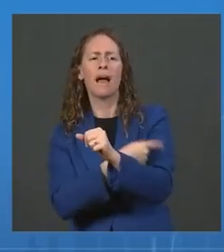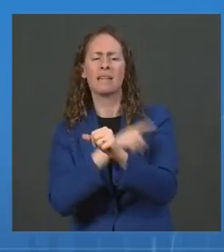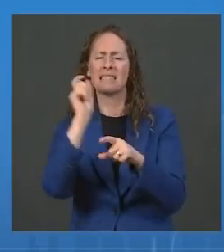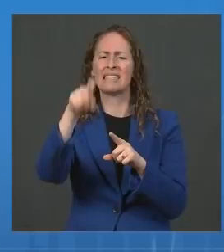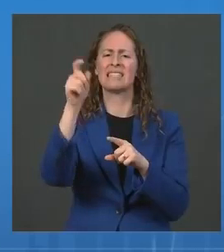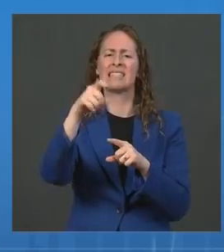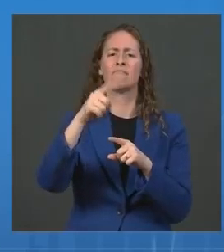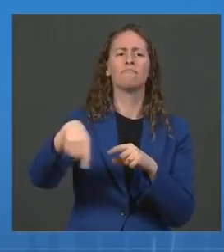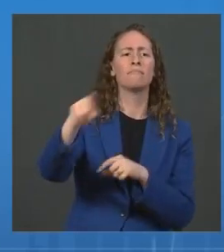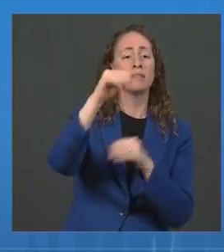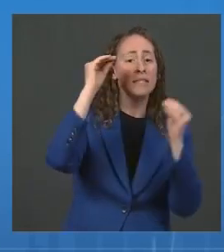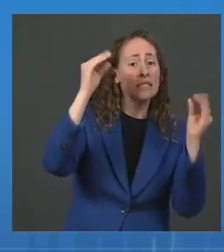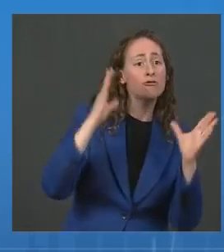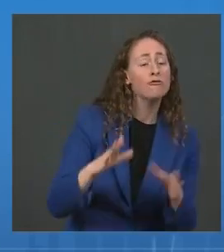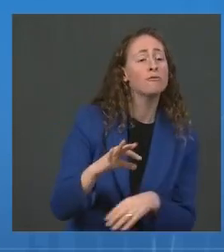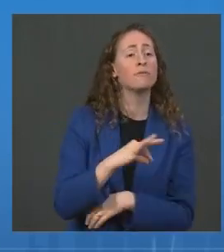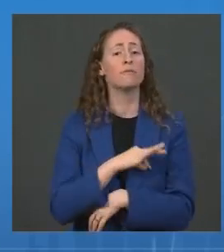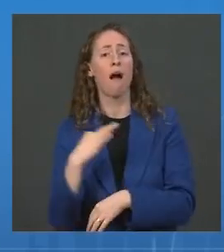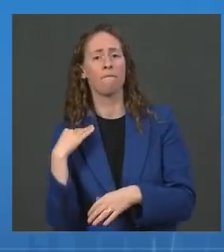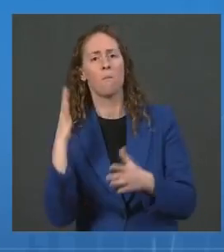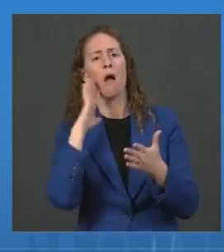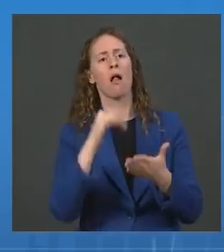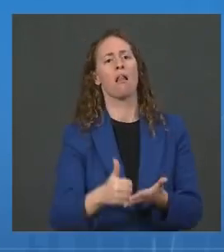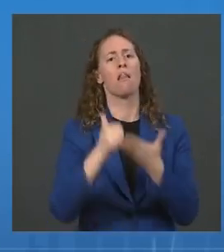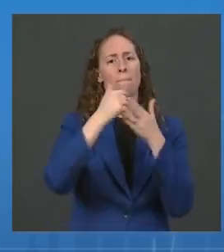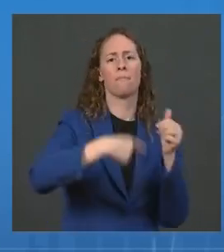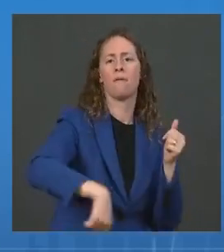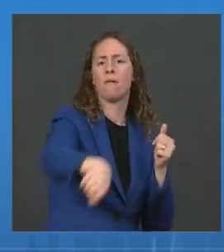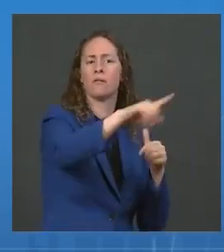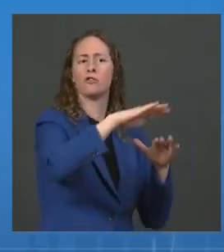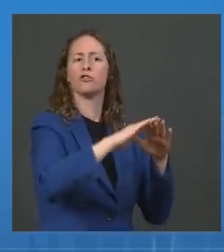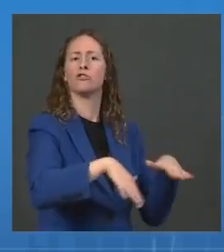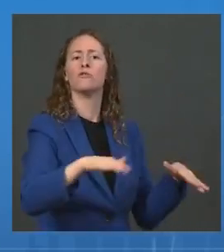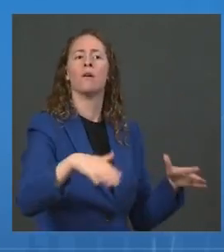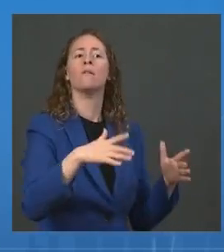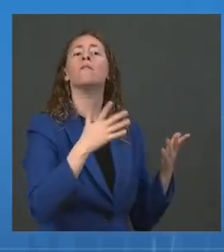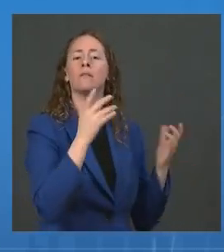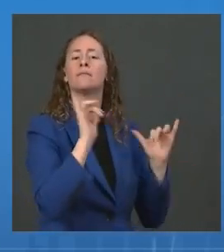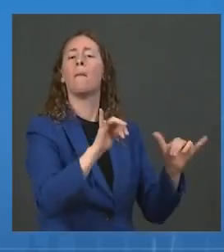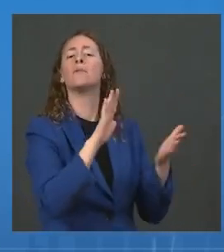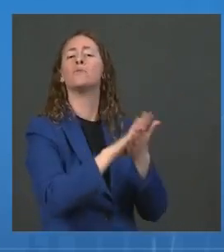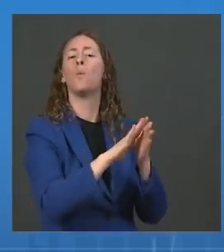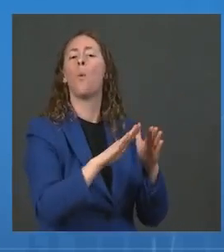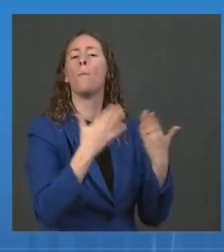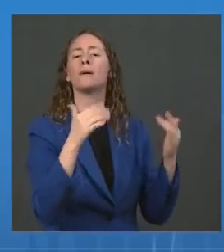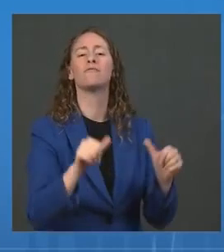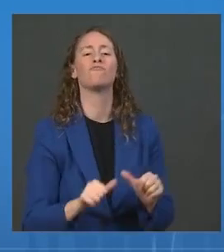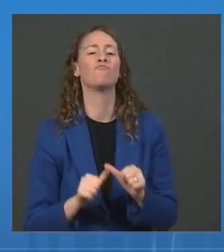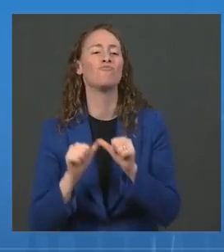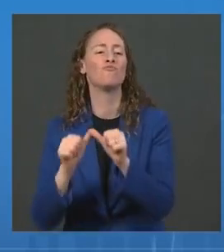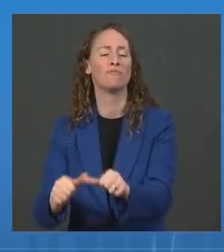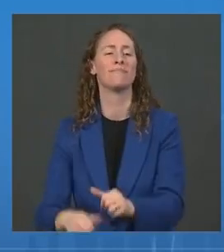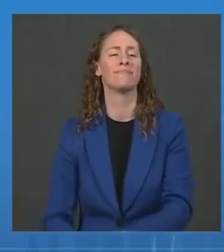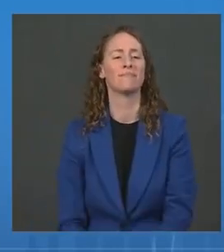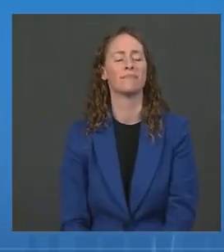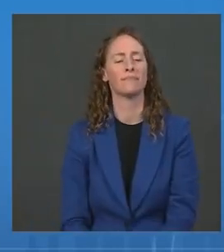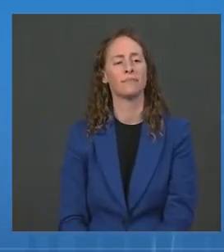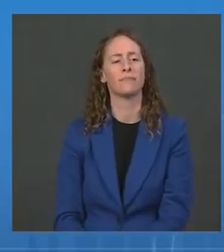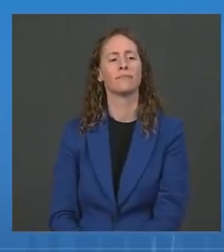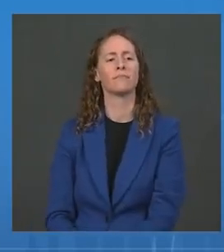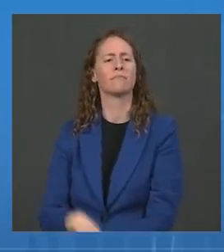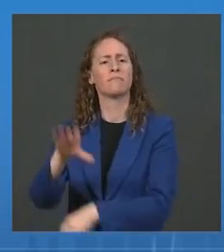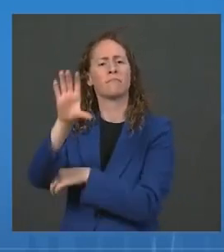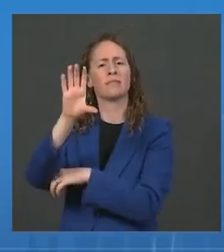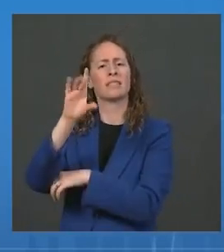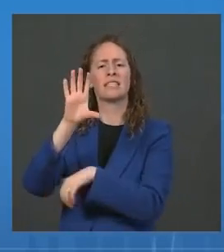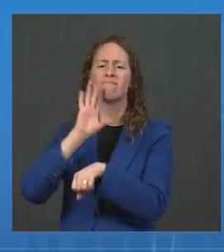help keep our children safe and our schools open. CDC is also working hard with so many of you and